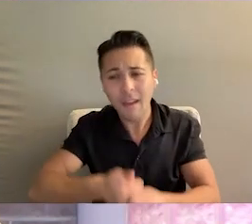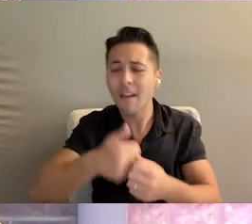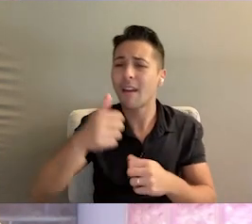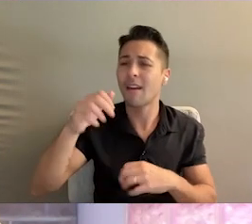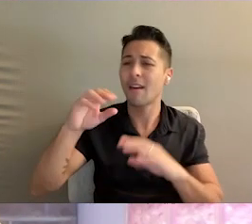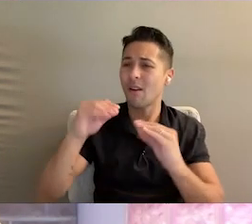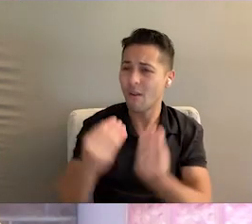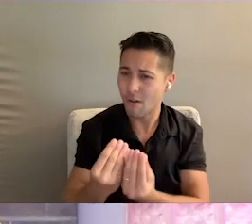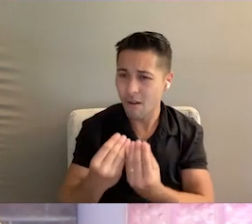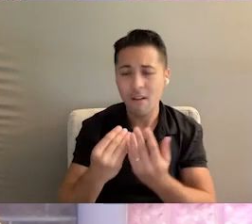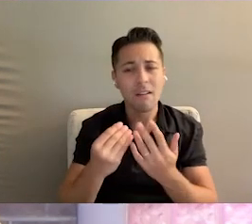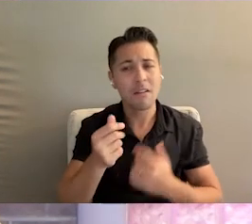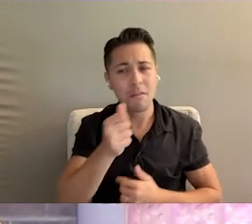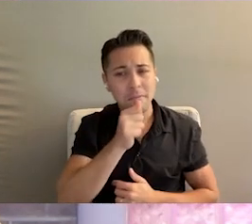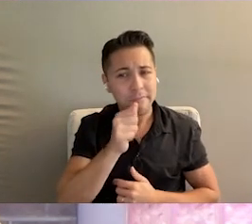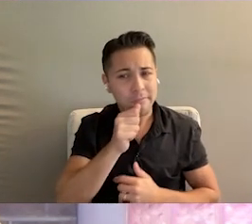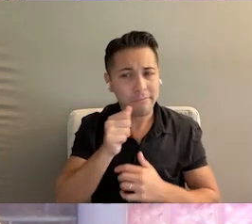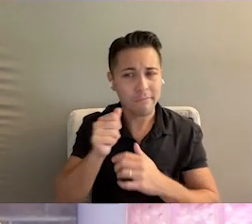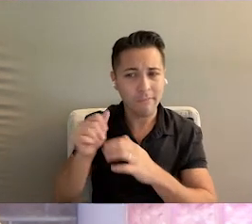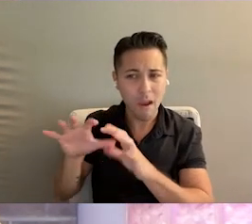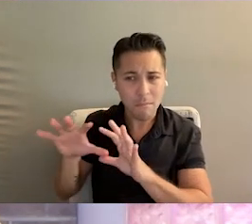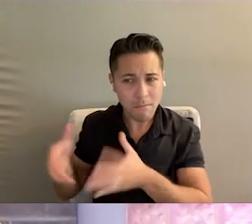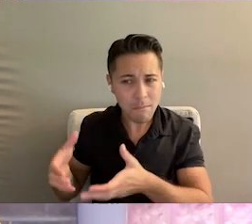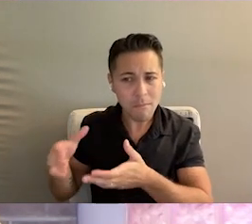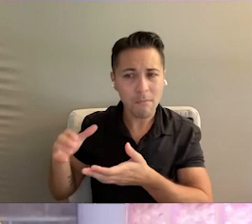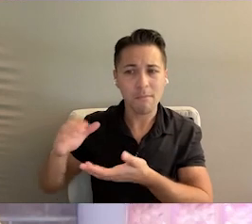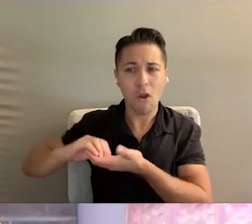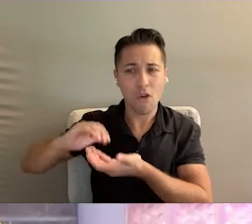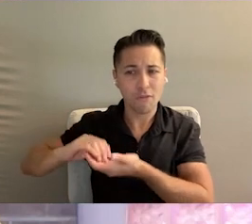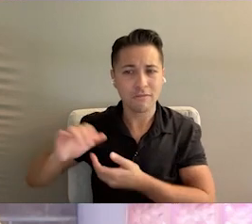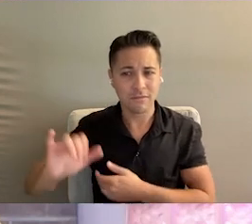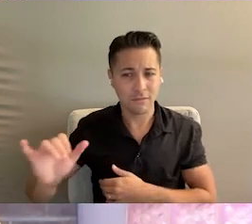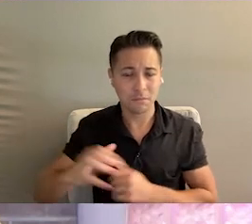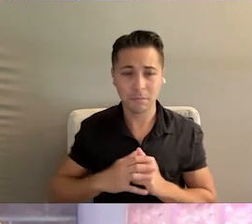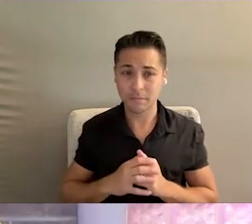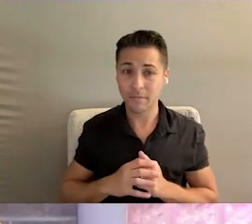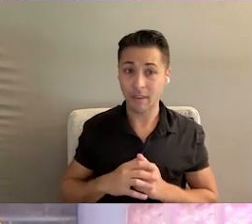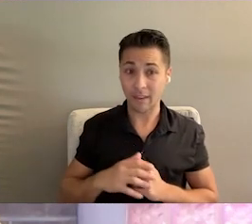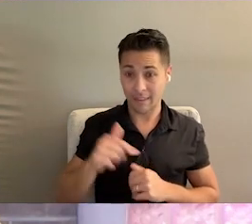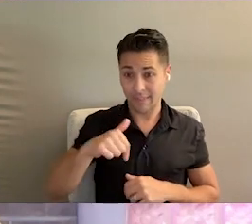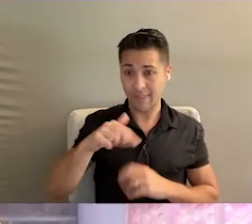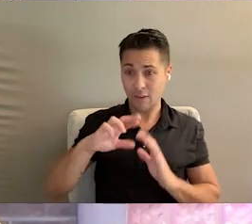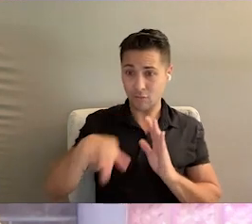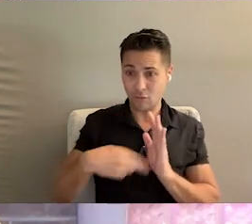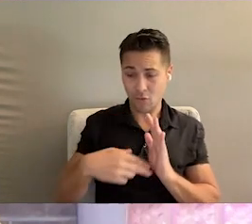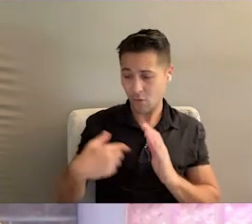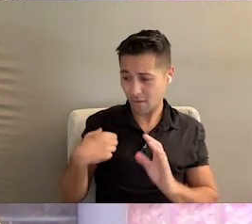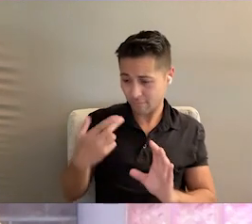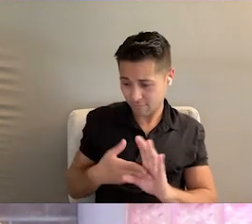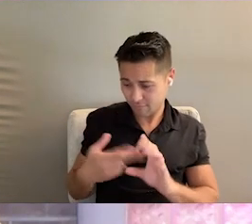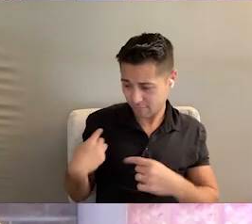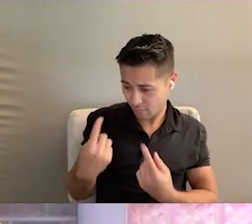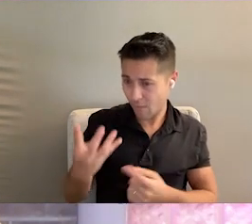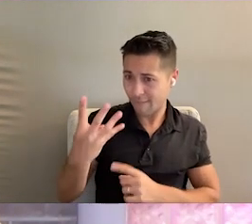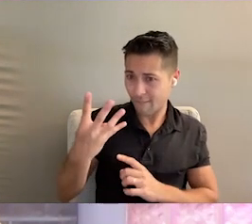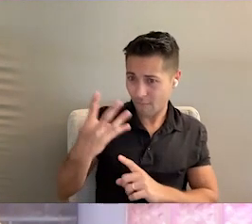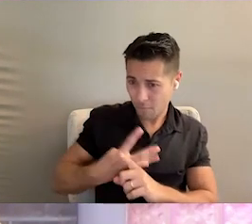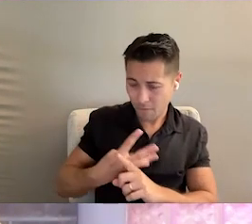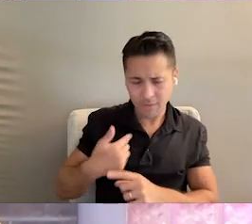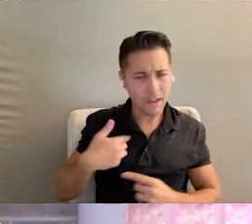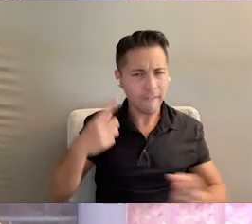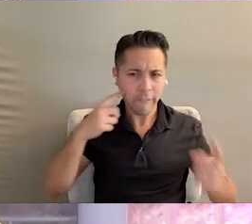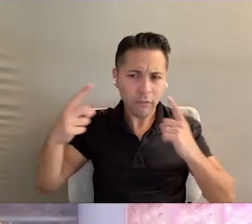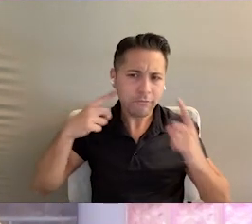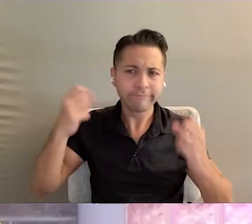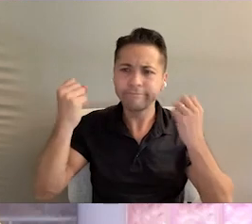organizations, and private sector partners. In serving in this role for just over four months, we have heard